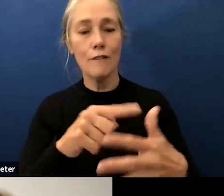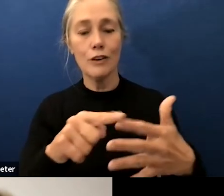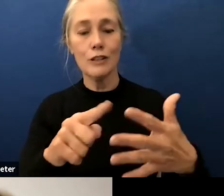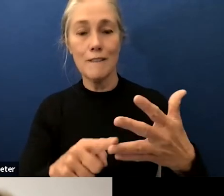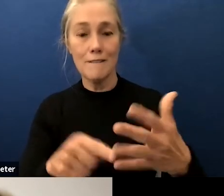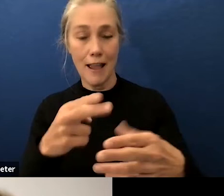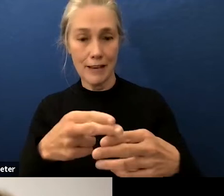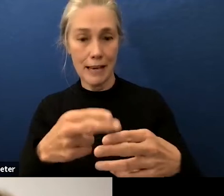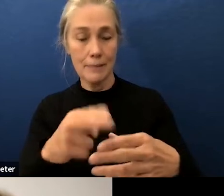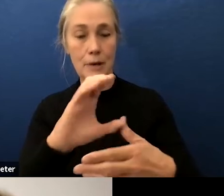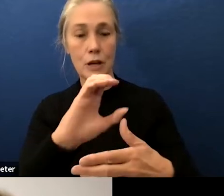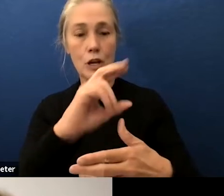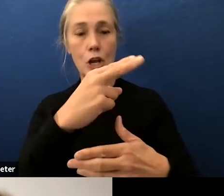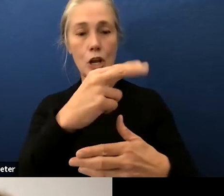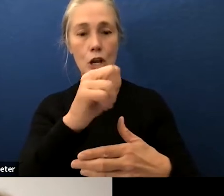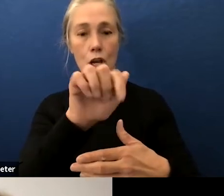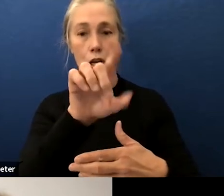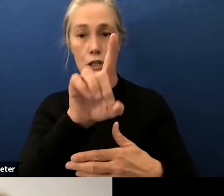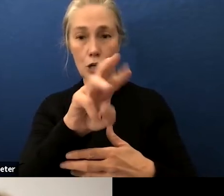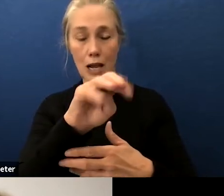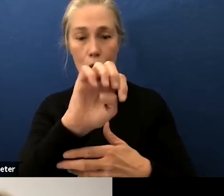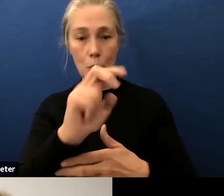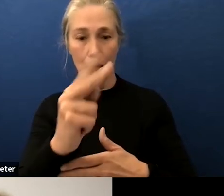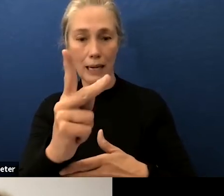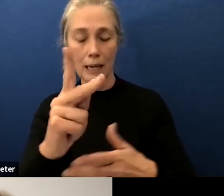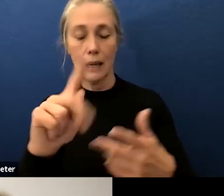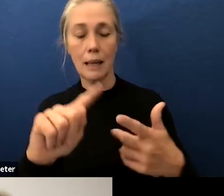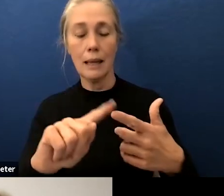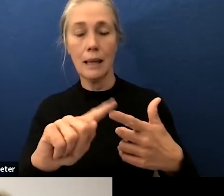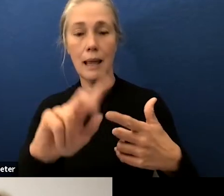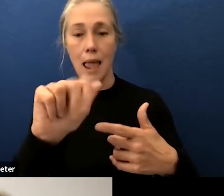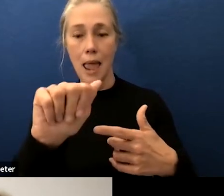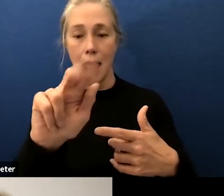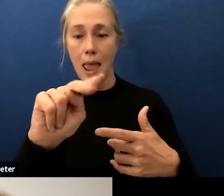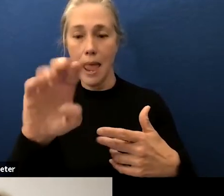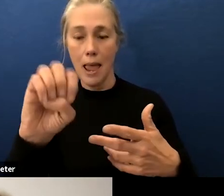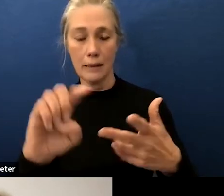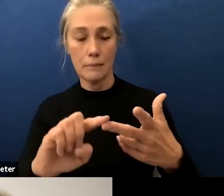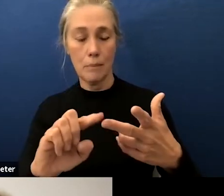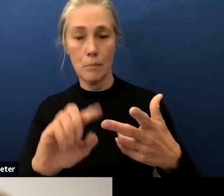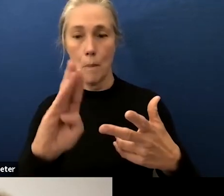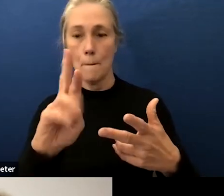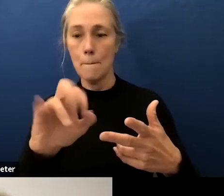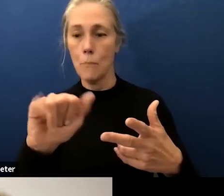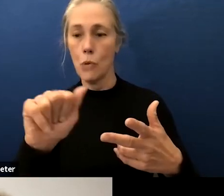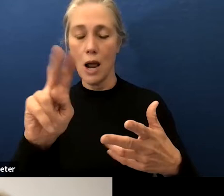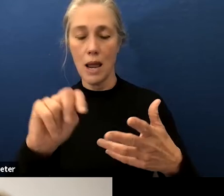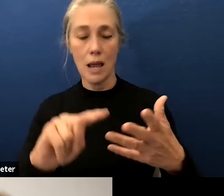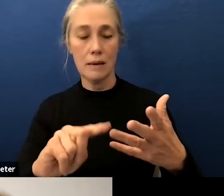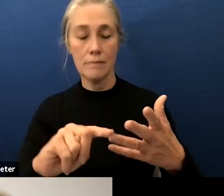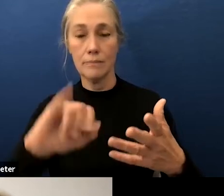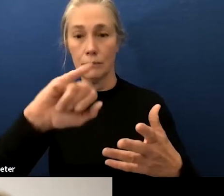Chadwick and Thomas Brian Justin Shores